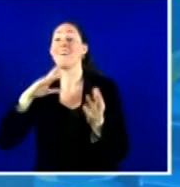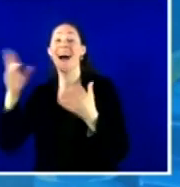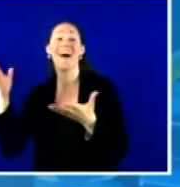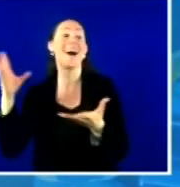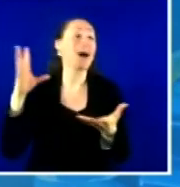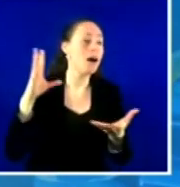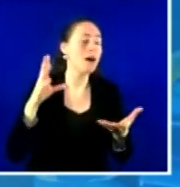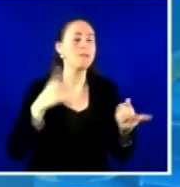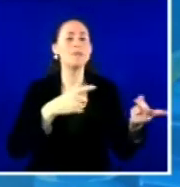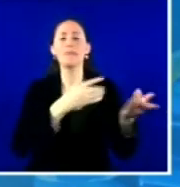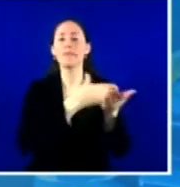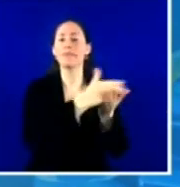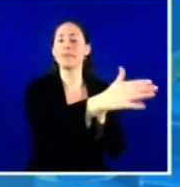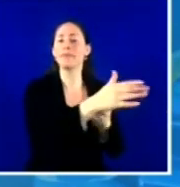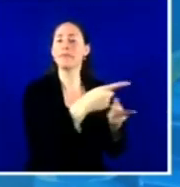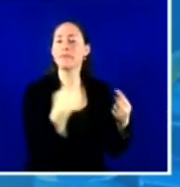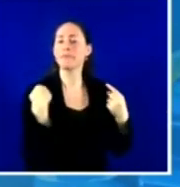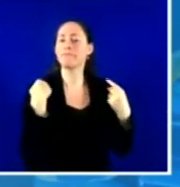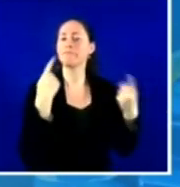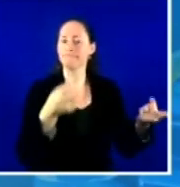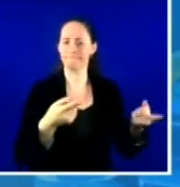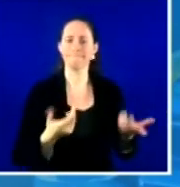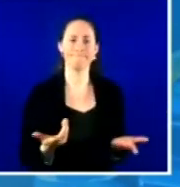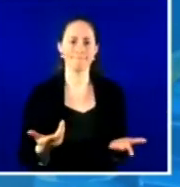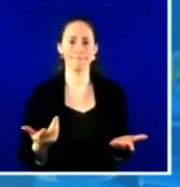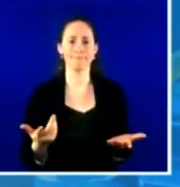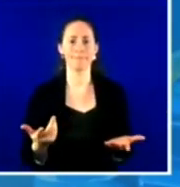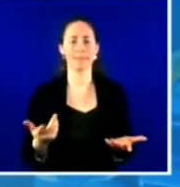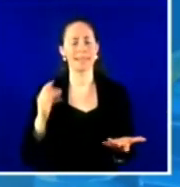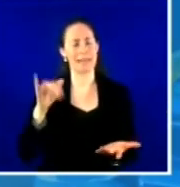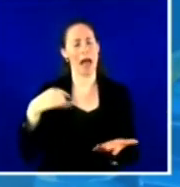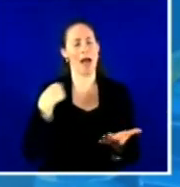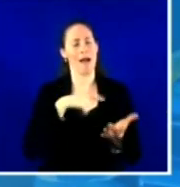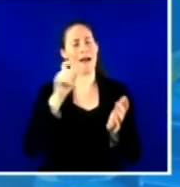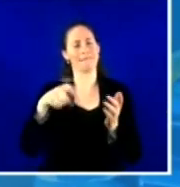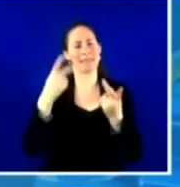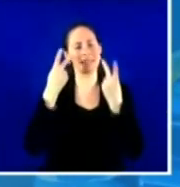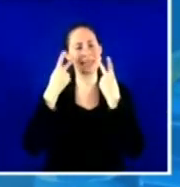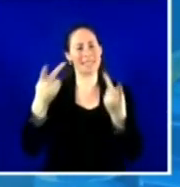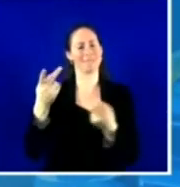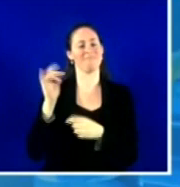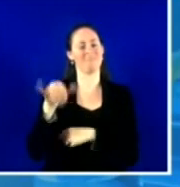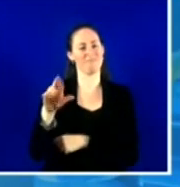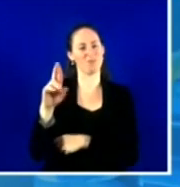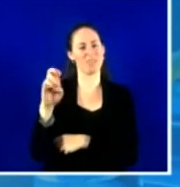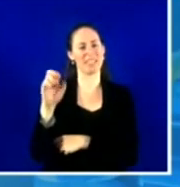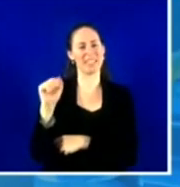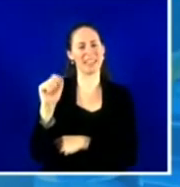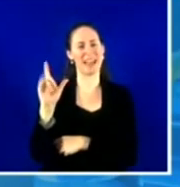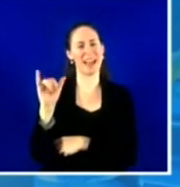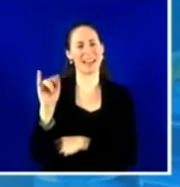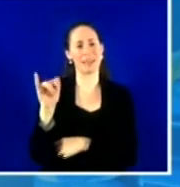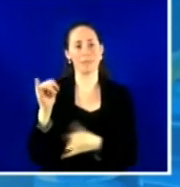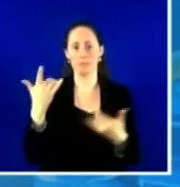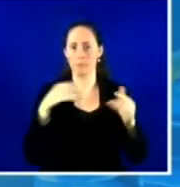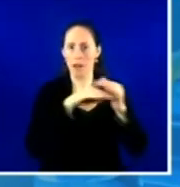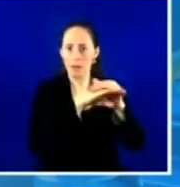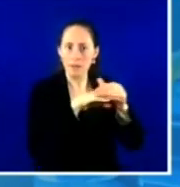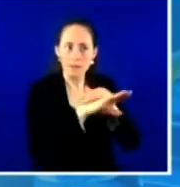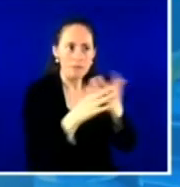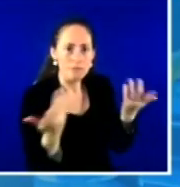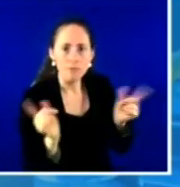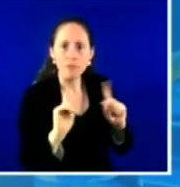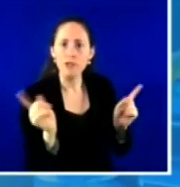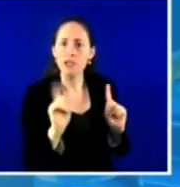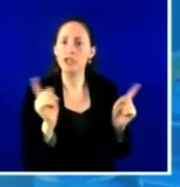social realities, the structural drivers, really the limited access to resources and opportunity over generation that plays such a